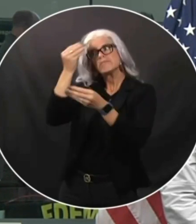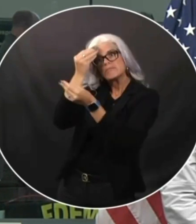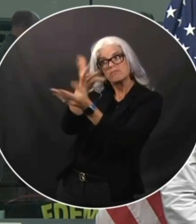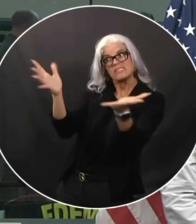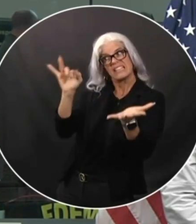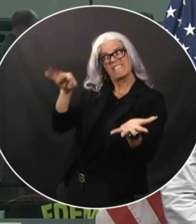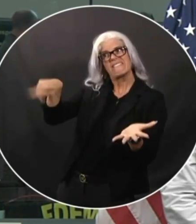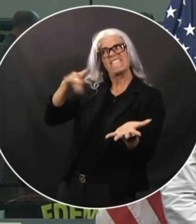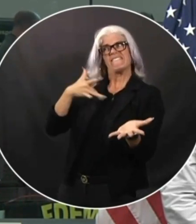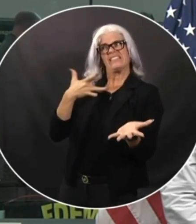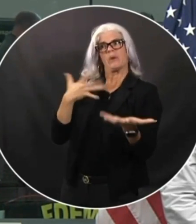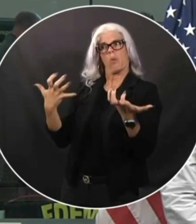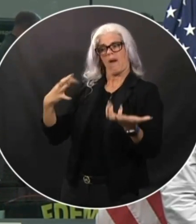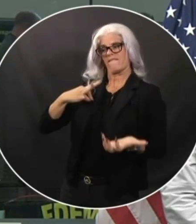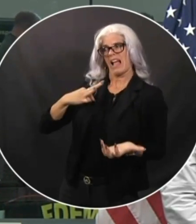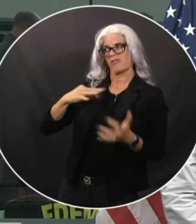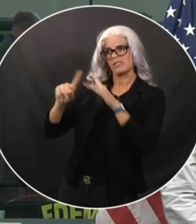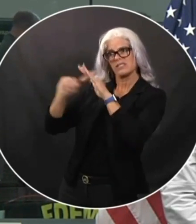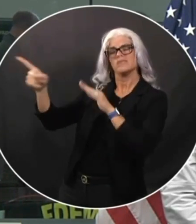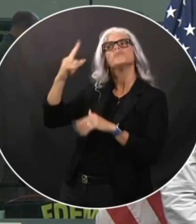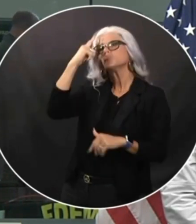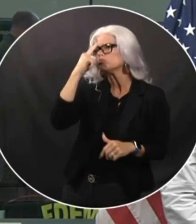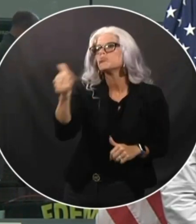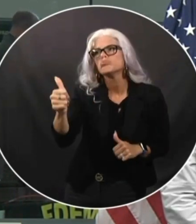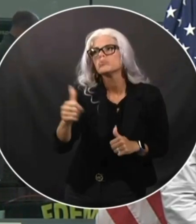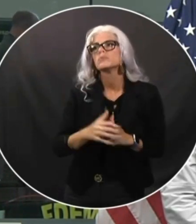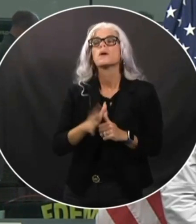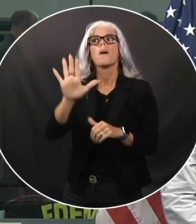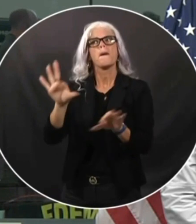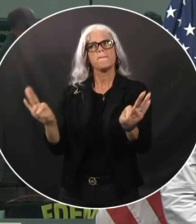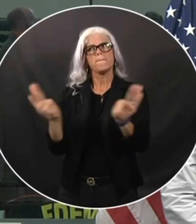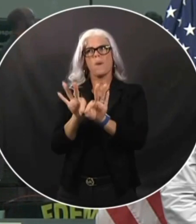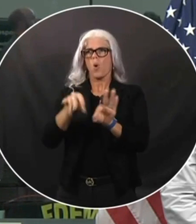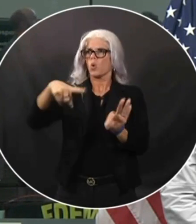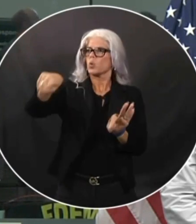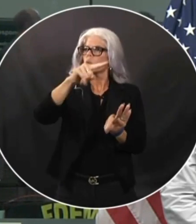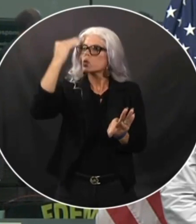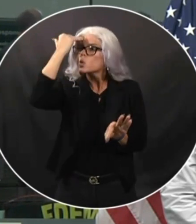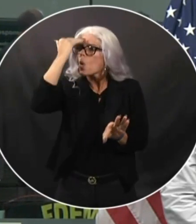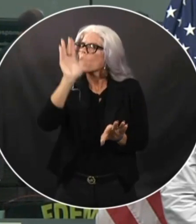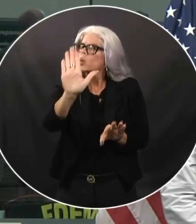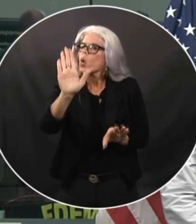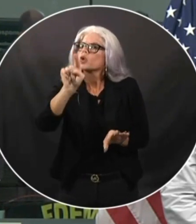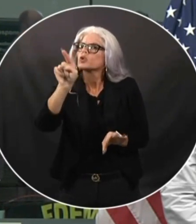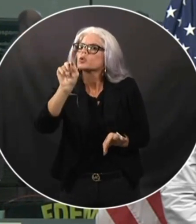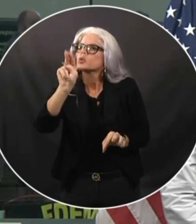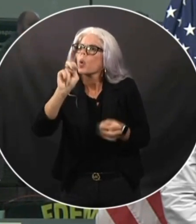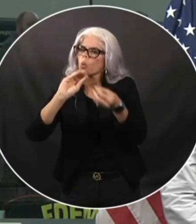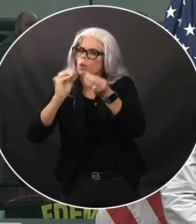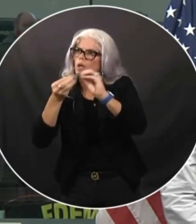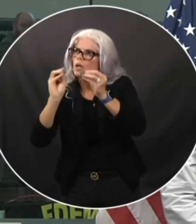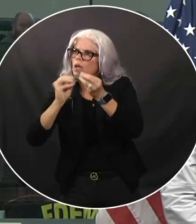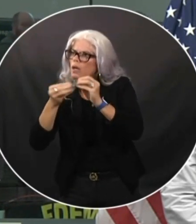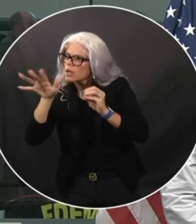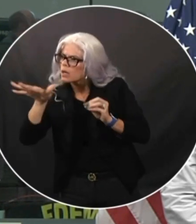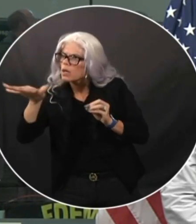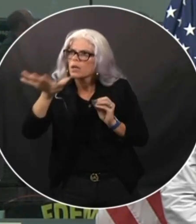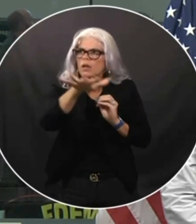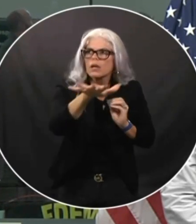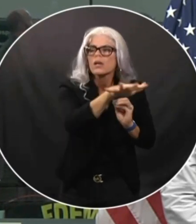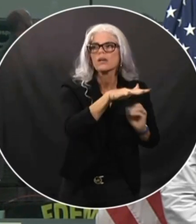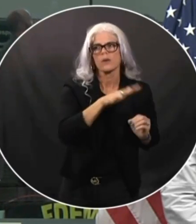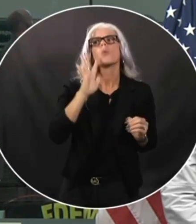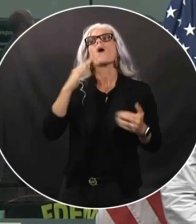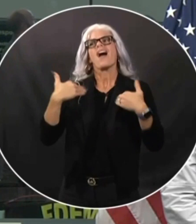The important thing for people to know is to know the zone that you're in. You will have counties probably throughout this